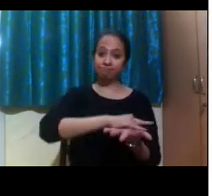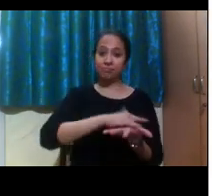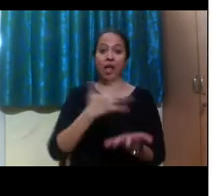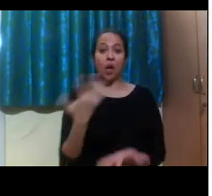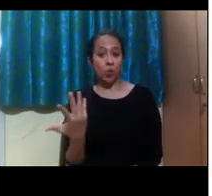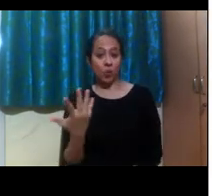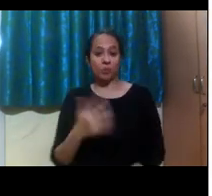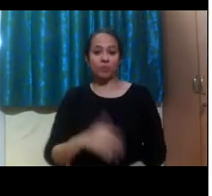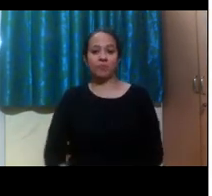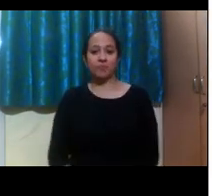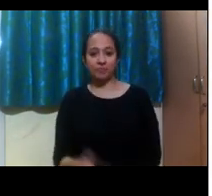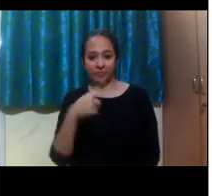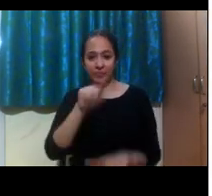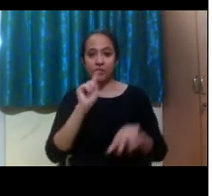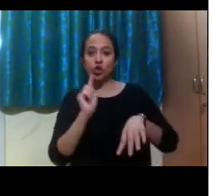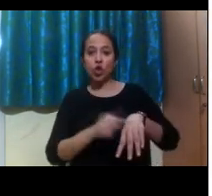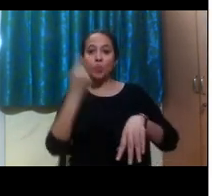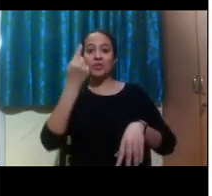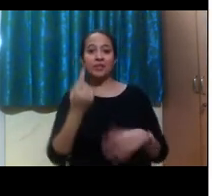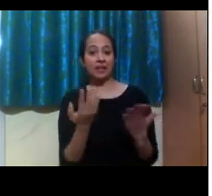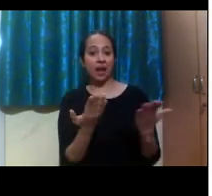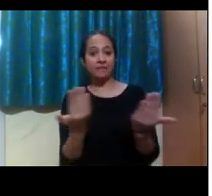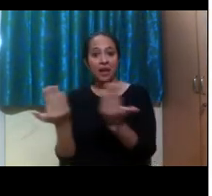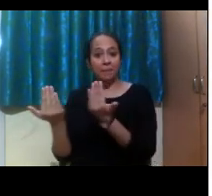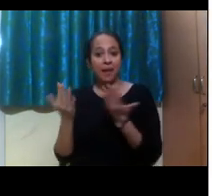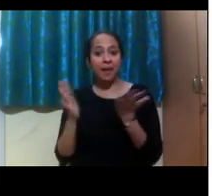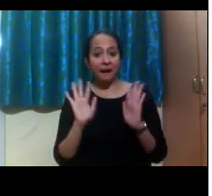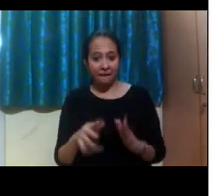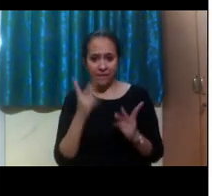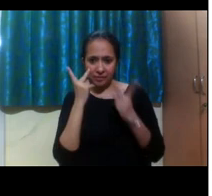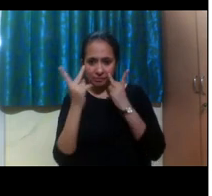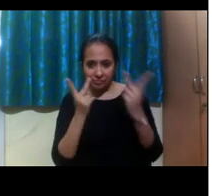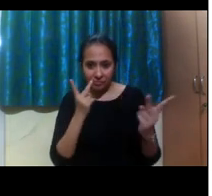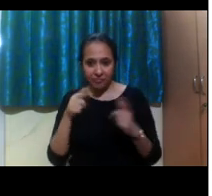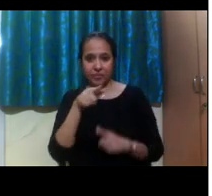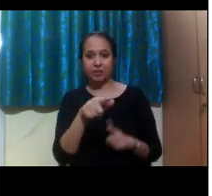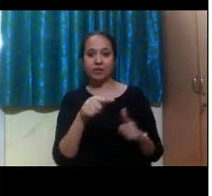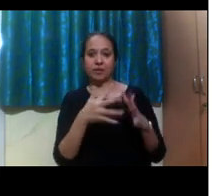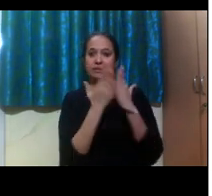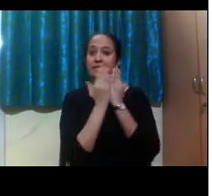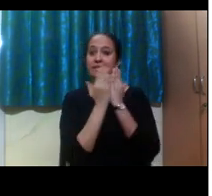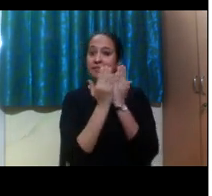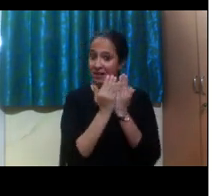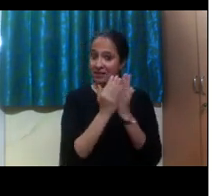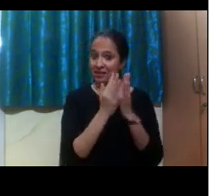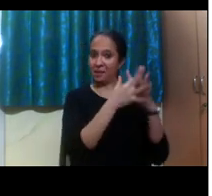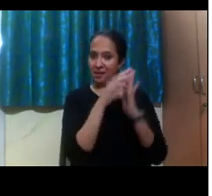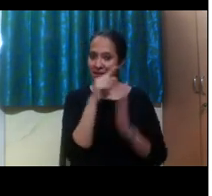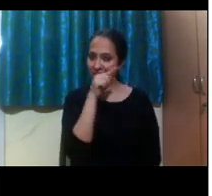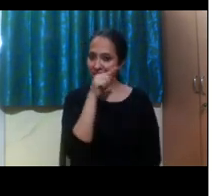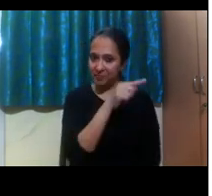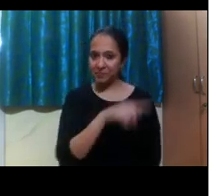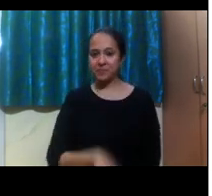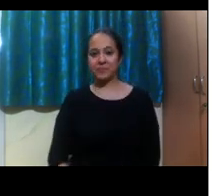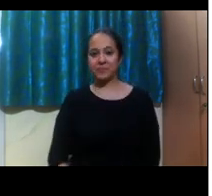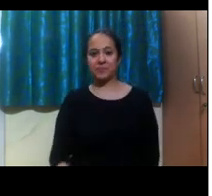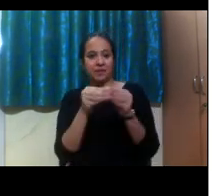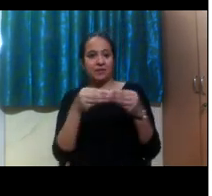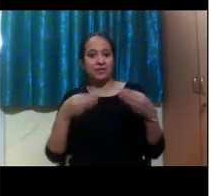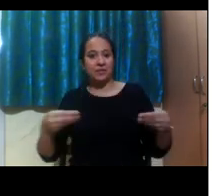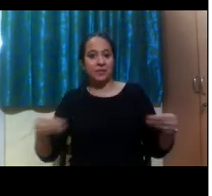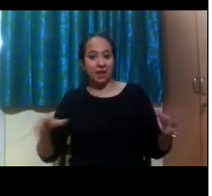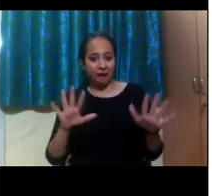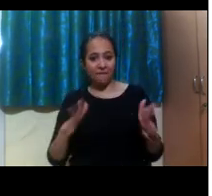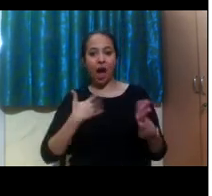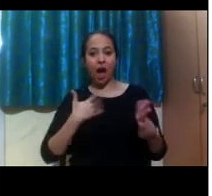And opportunities in the U.S. So this will take you to studying in the U.S., different resources for students preparing